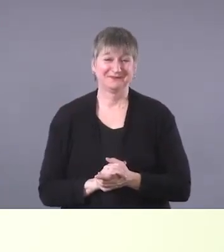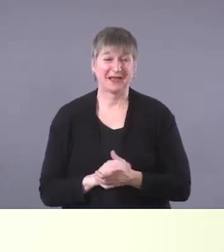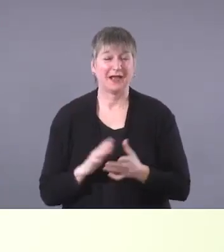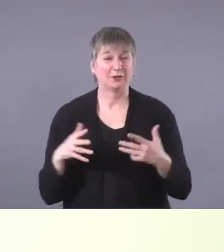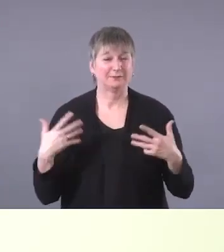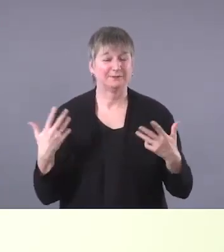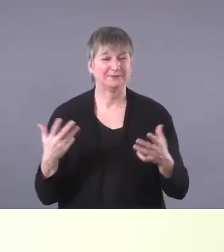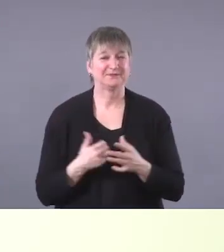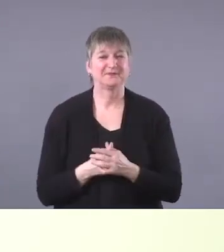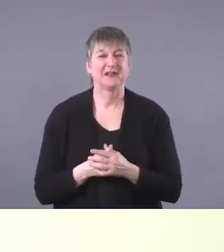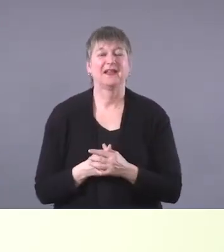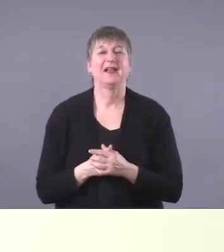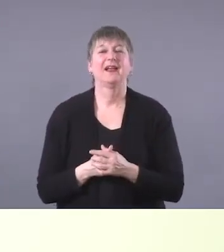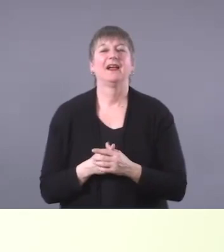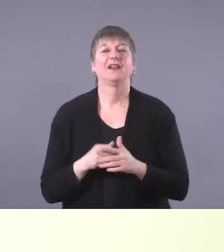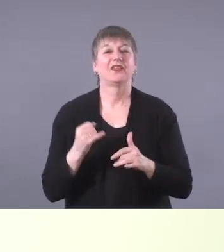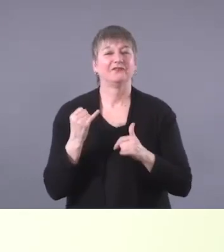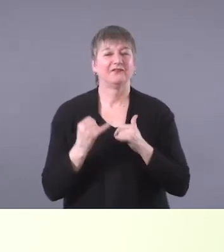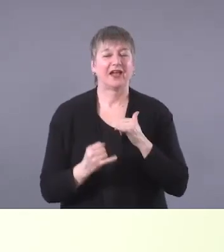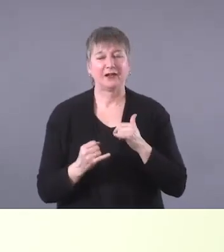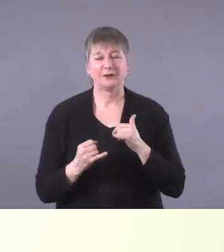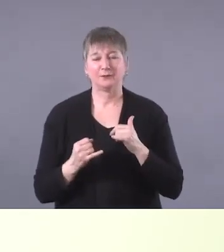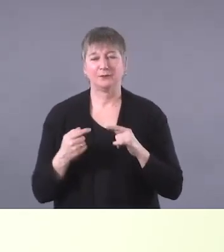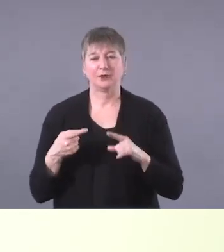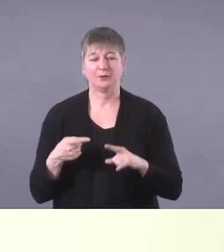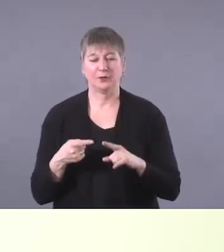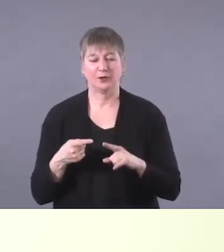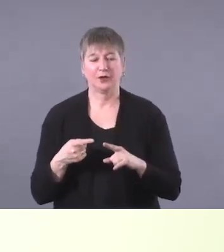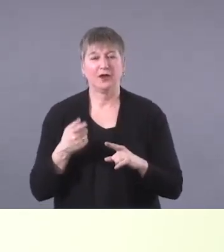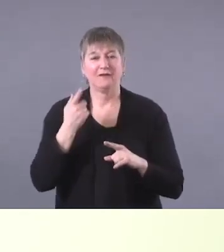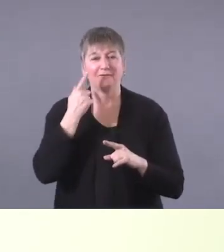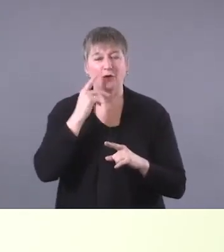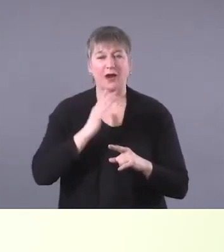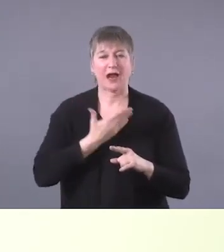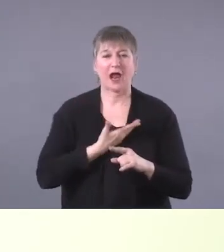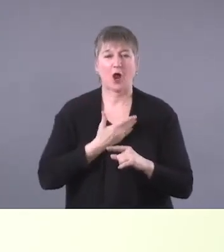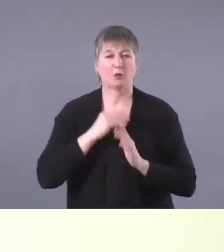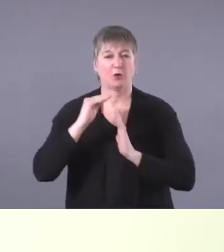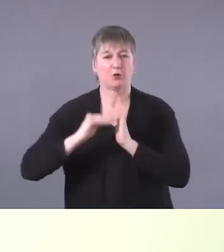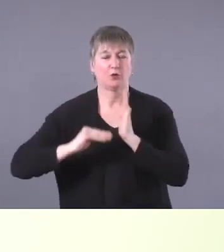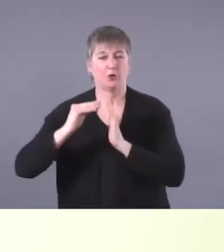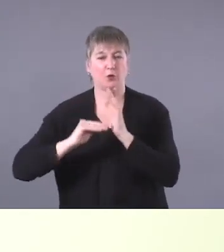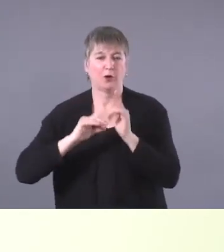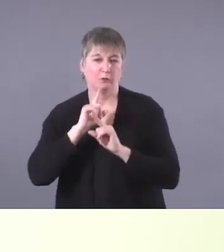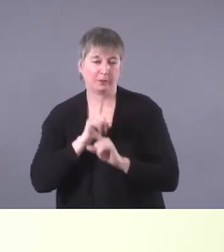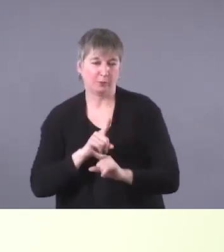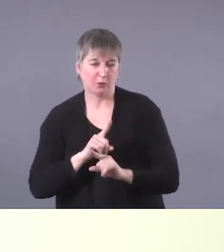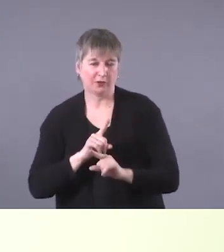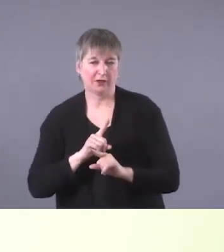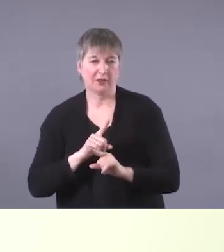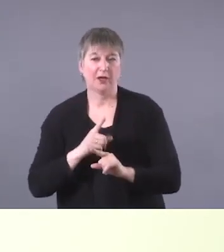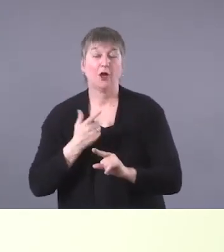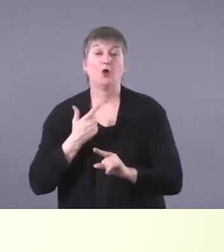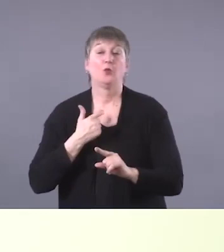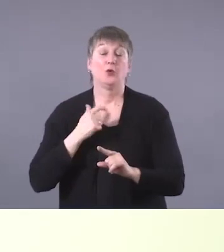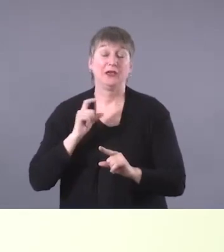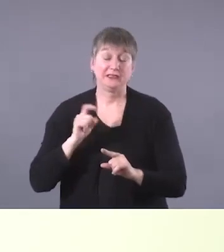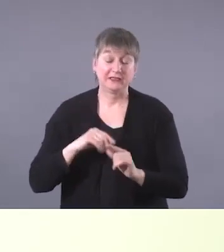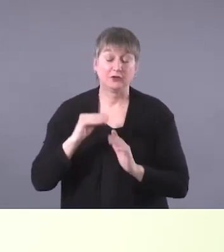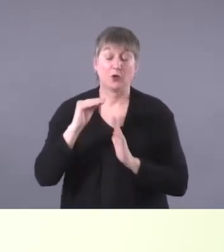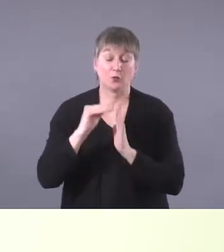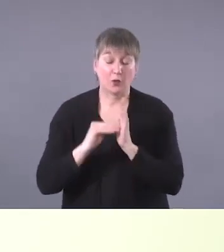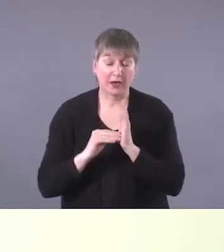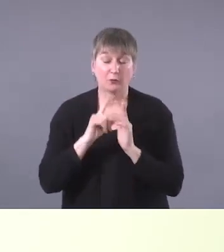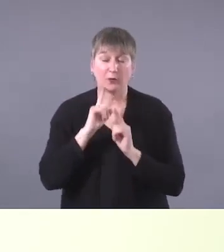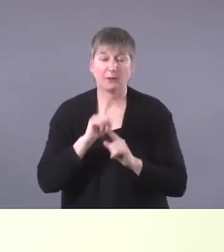yeah. And the final thing I wanted to say is just in terms of our reporting, uh, we really need to write reports in straightforward